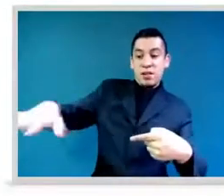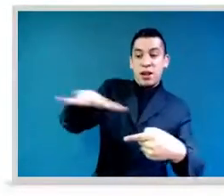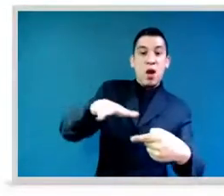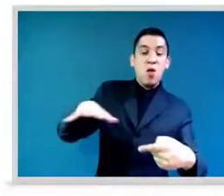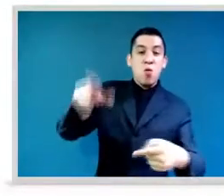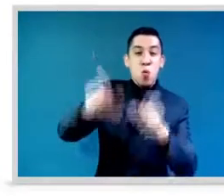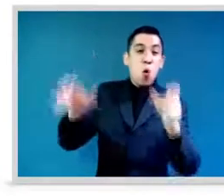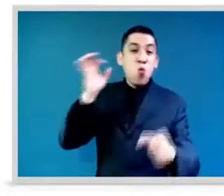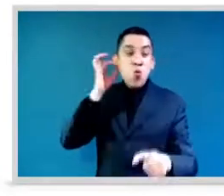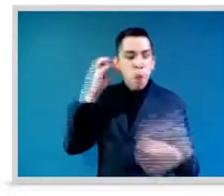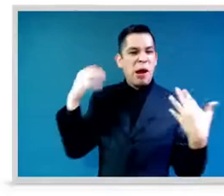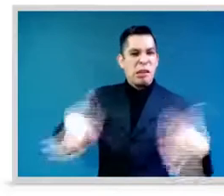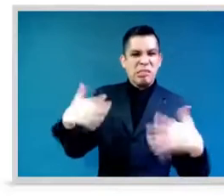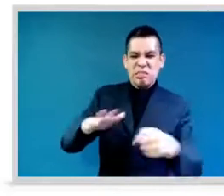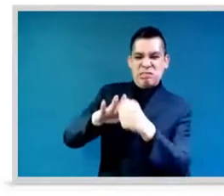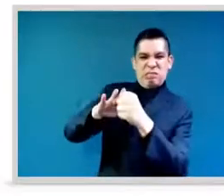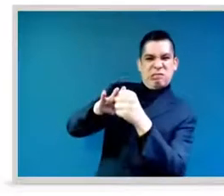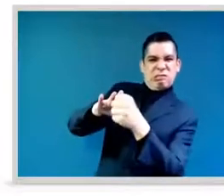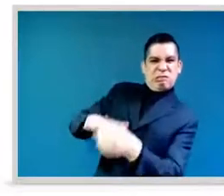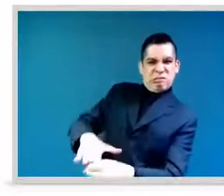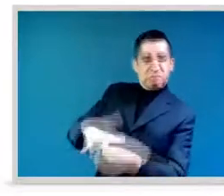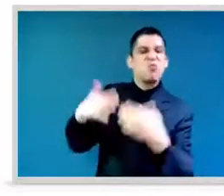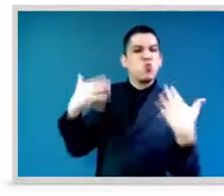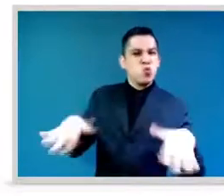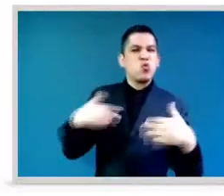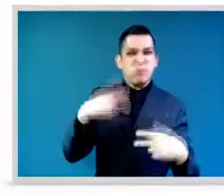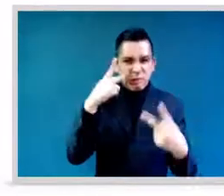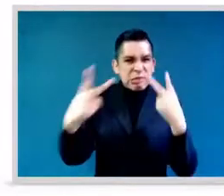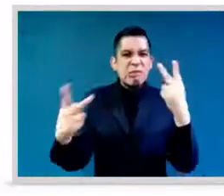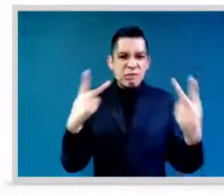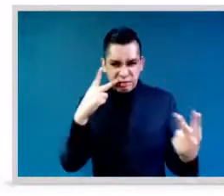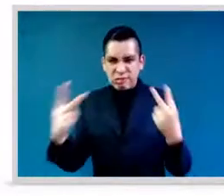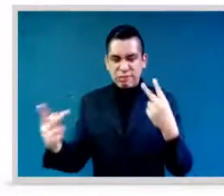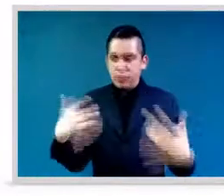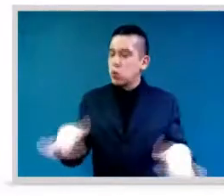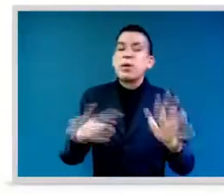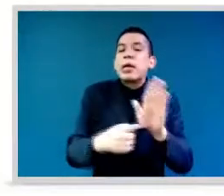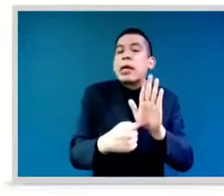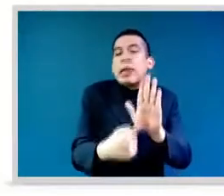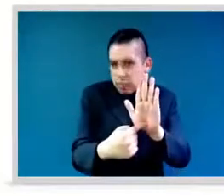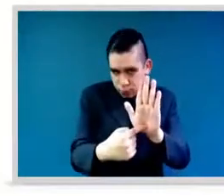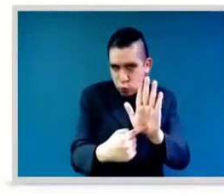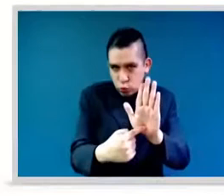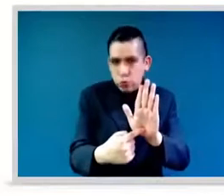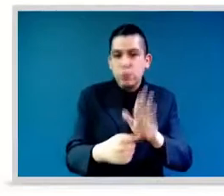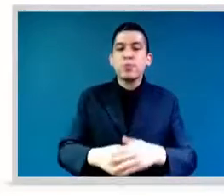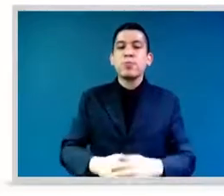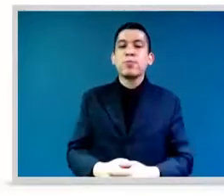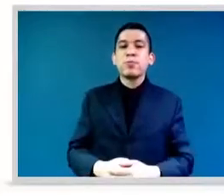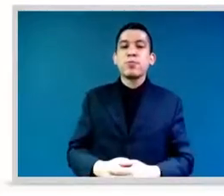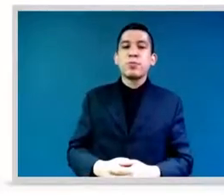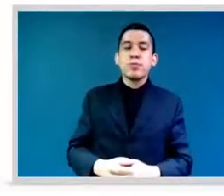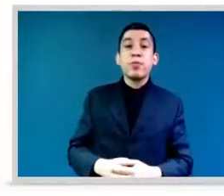tragic assassination of Benazir, Abu'ta and Pakistan all those years ago. So